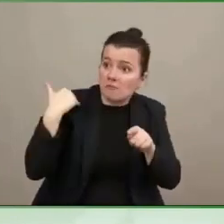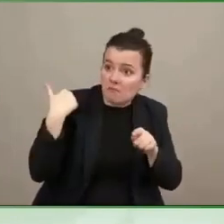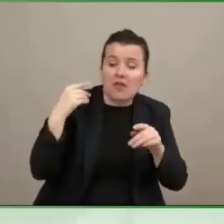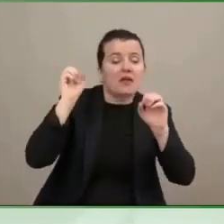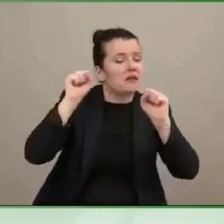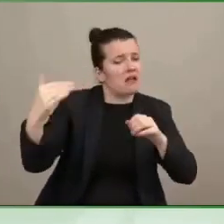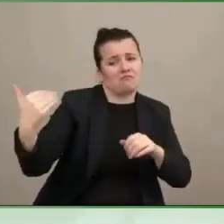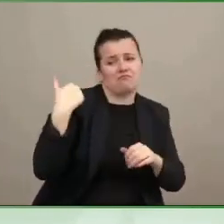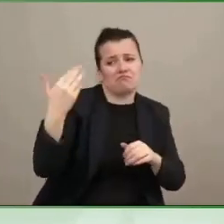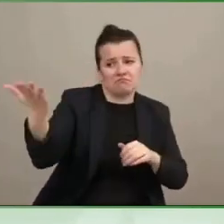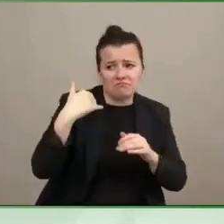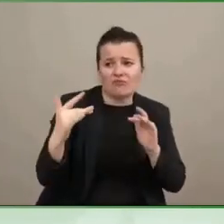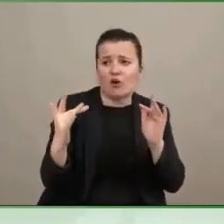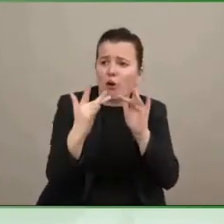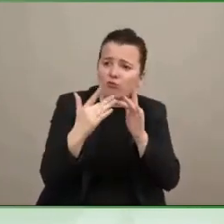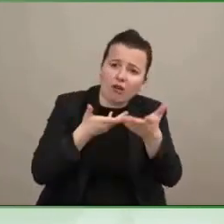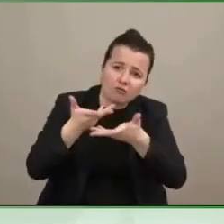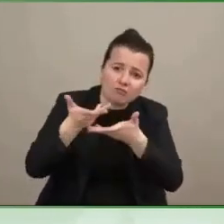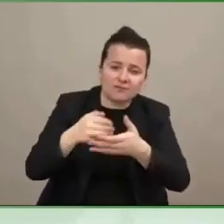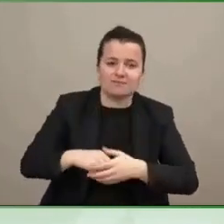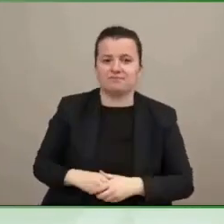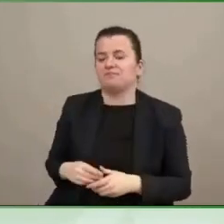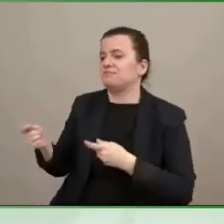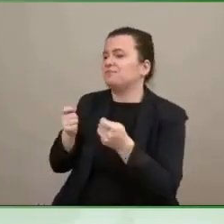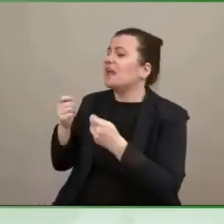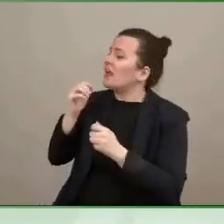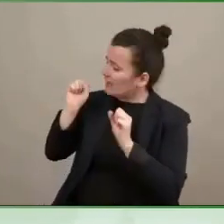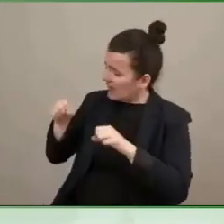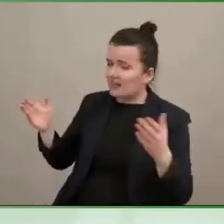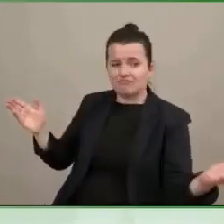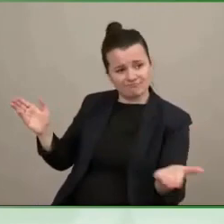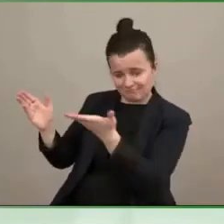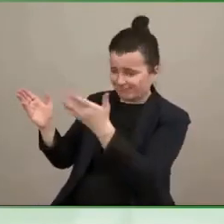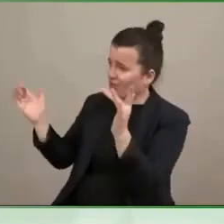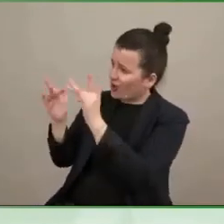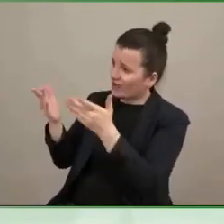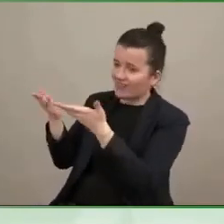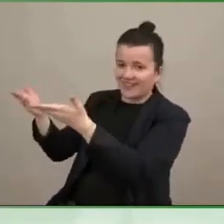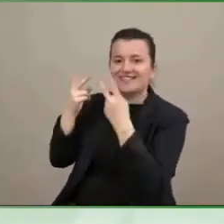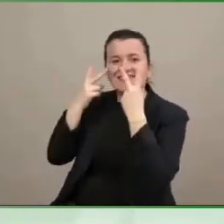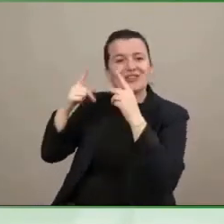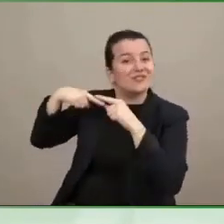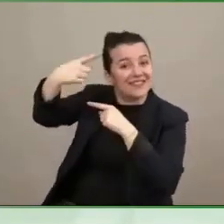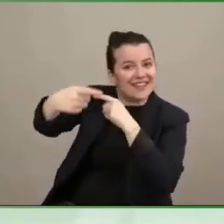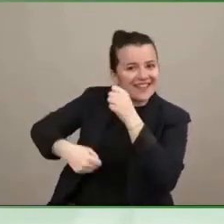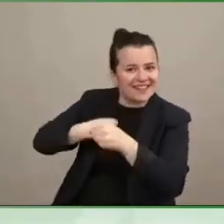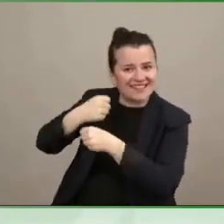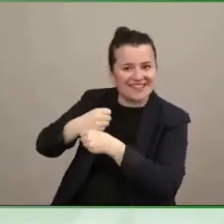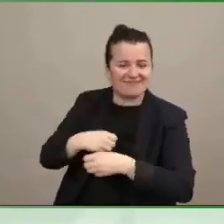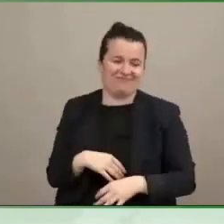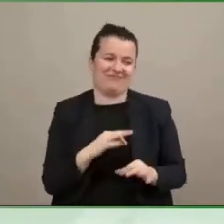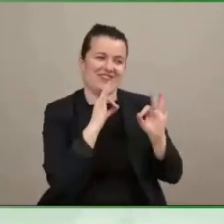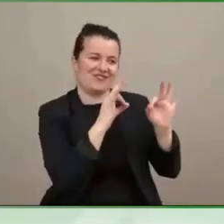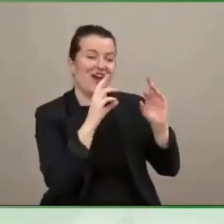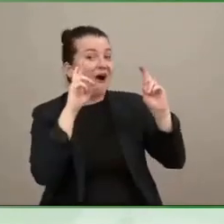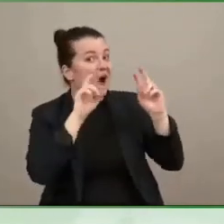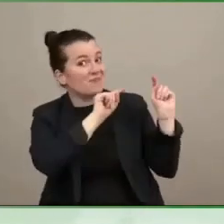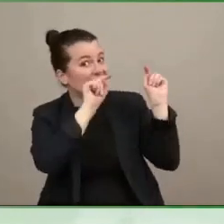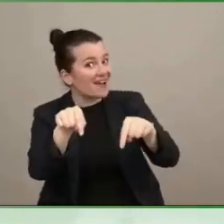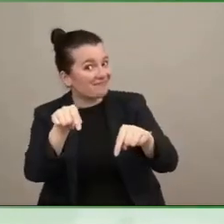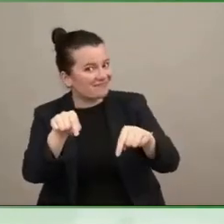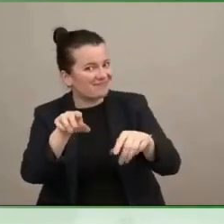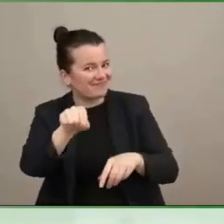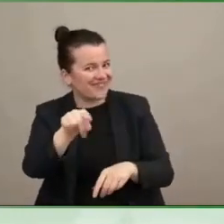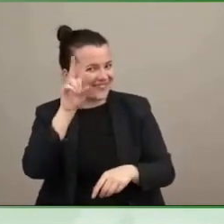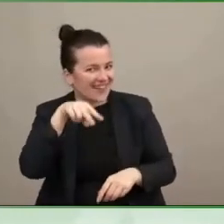touch with Elaine, please. And, Elaine, we look forward to seeing you next year. Great. Hope to be there. Thank you again. Thanks very much. Have a great day.